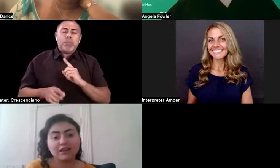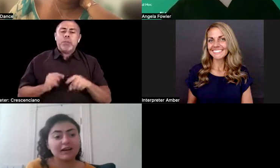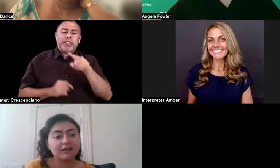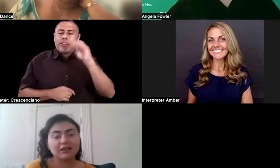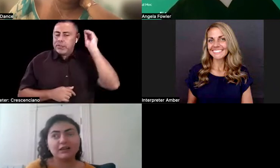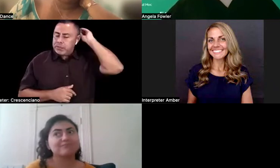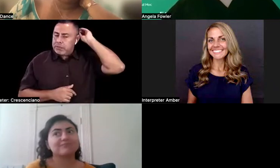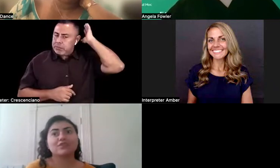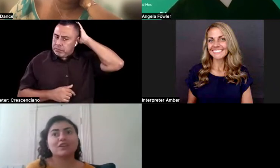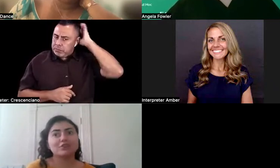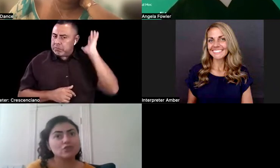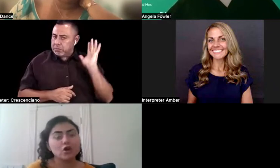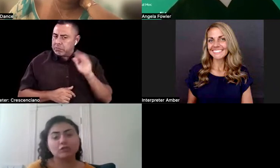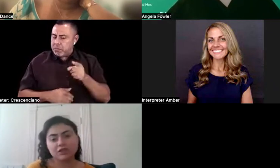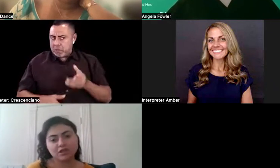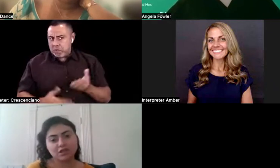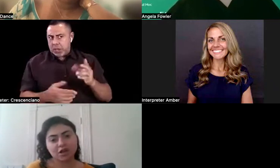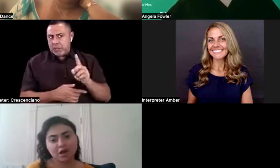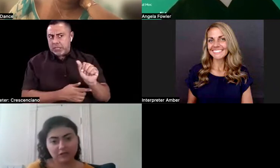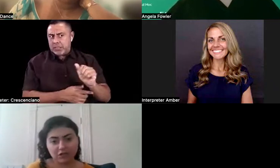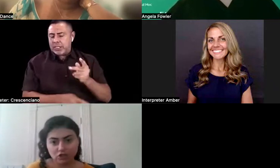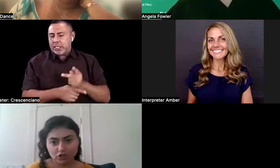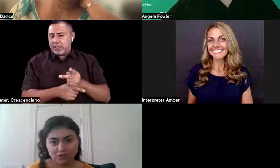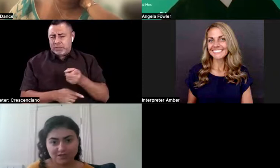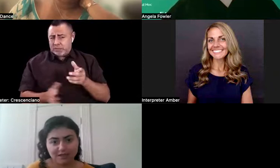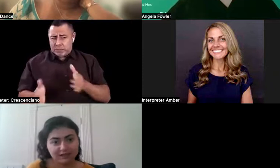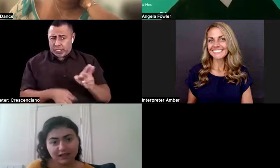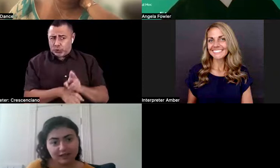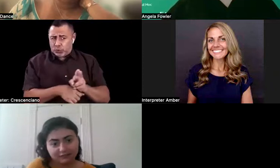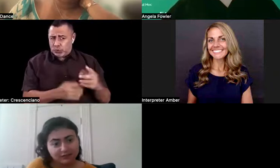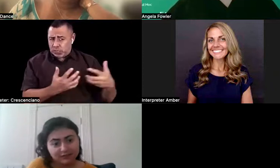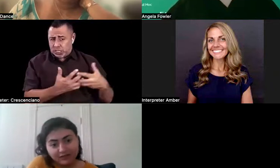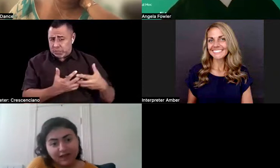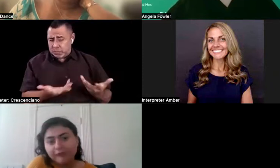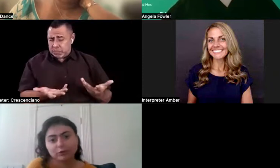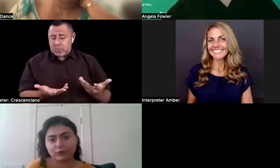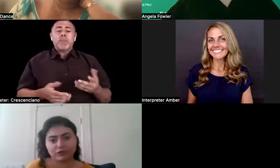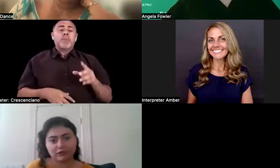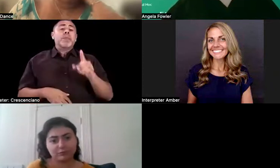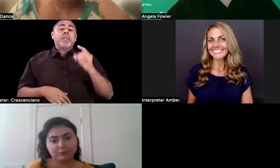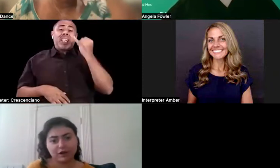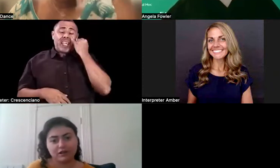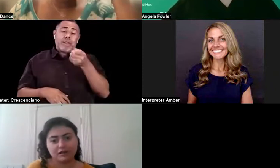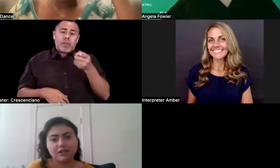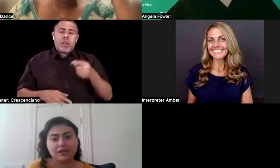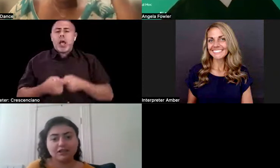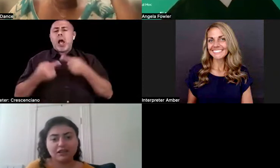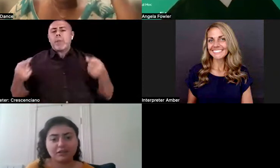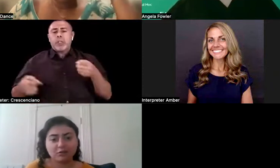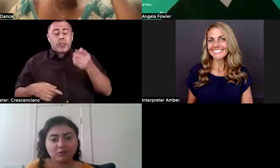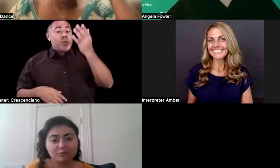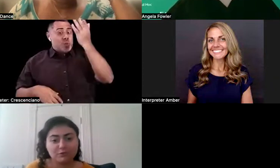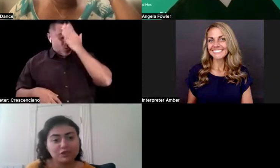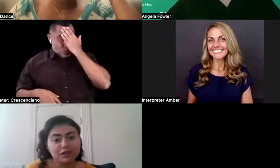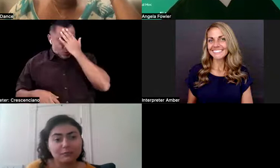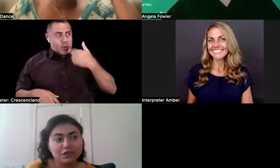that have like, they know they need accommodations, they're like, they have to bring it up, right? And they,